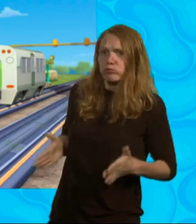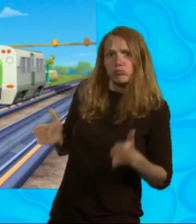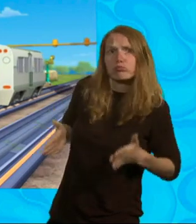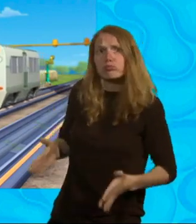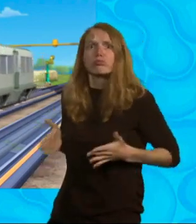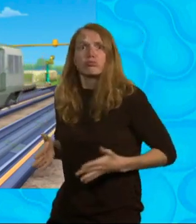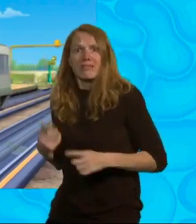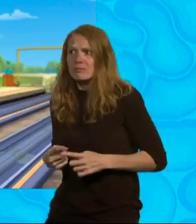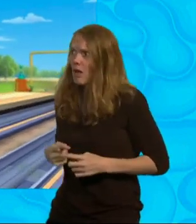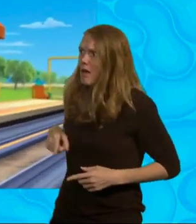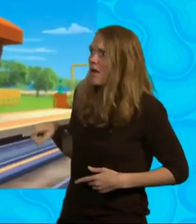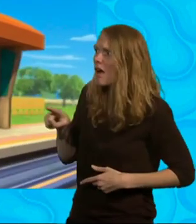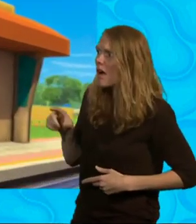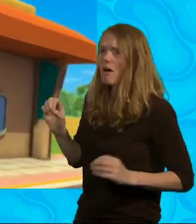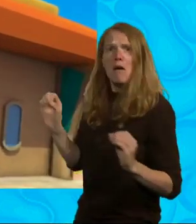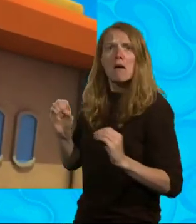Chuggington! Chuggington!